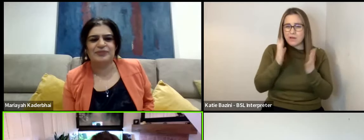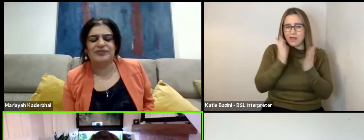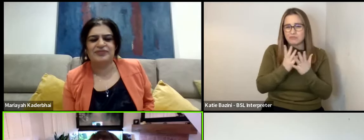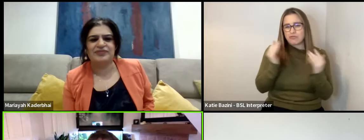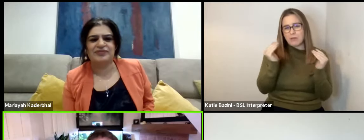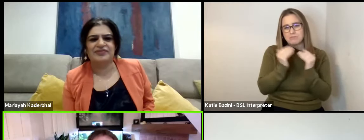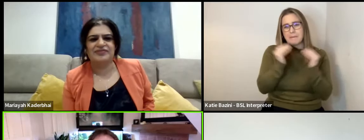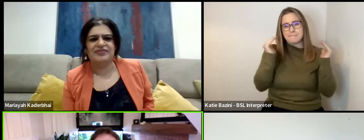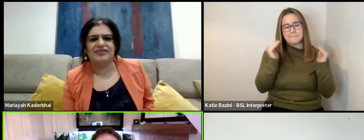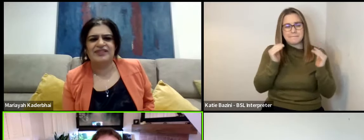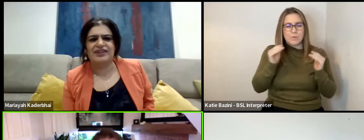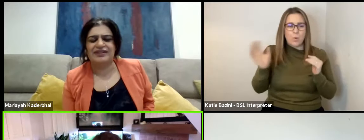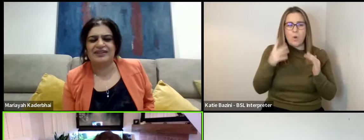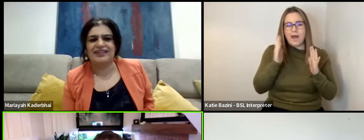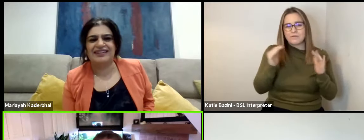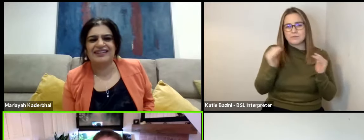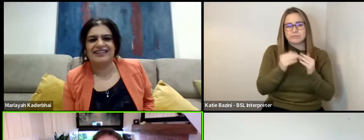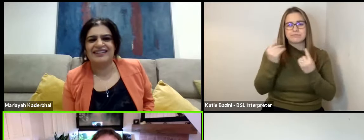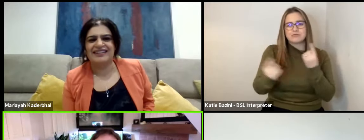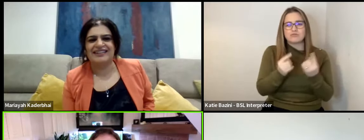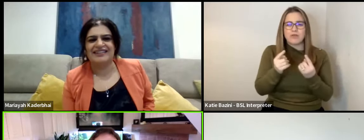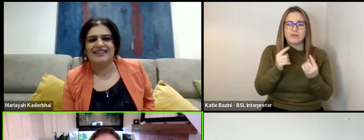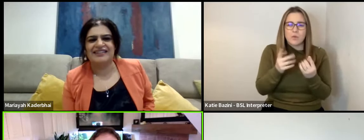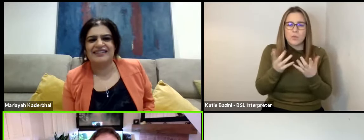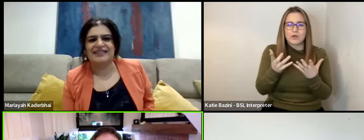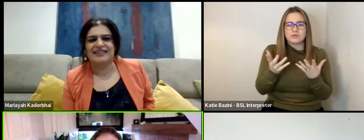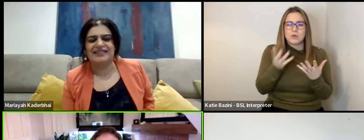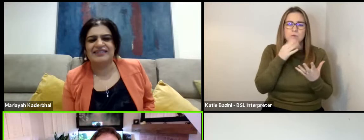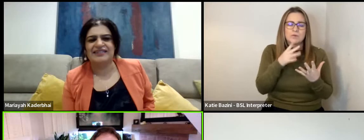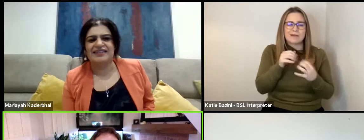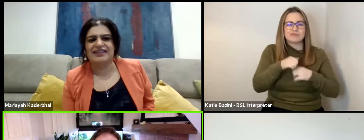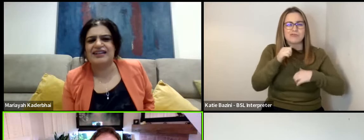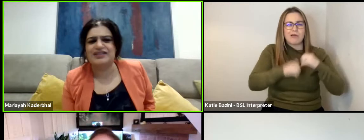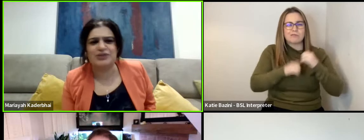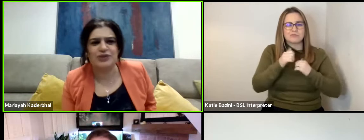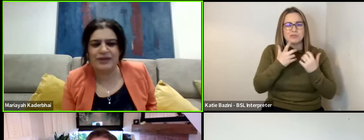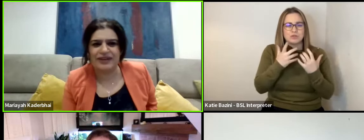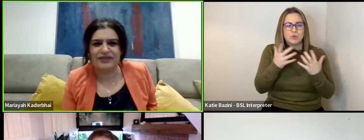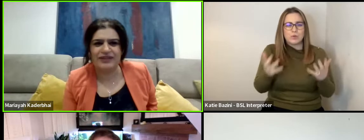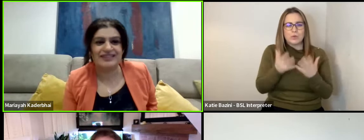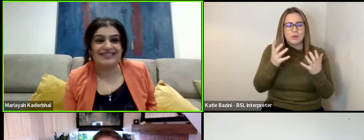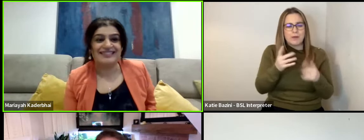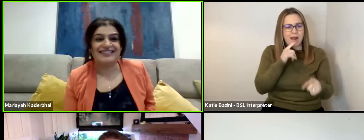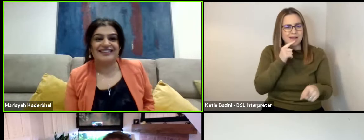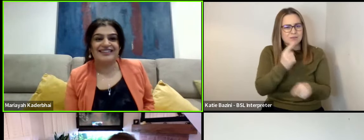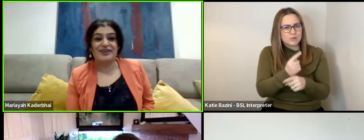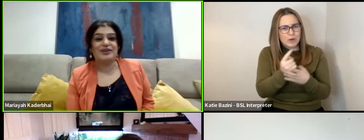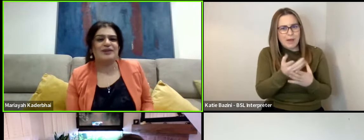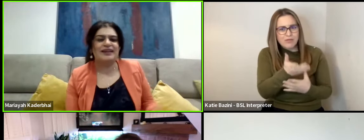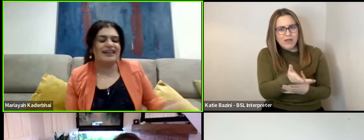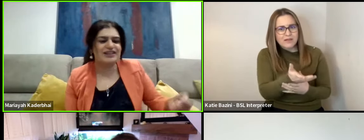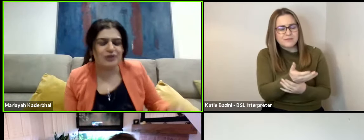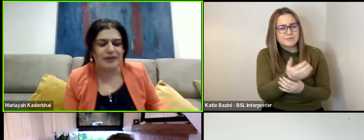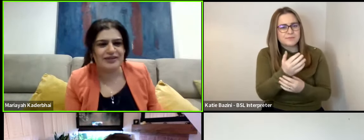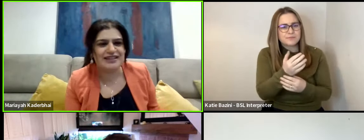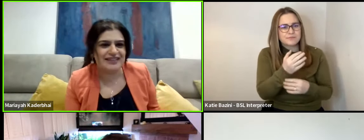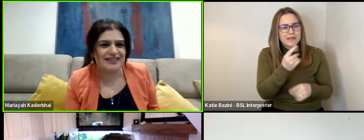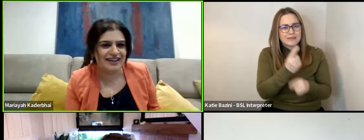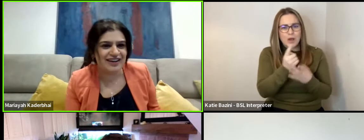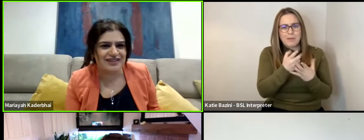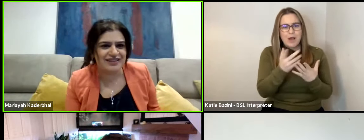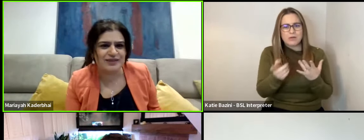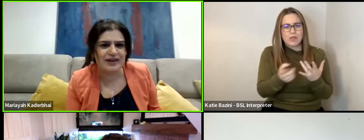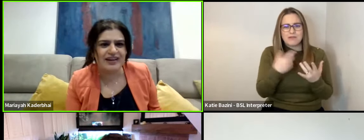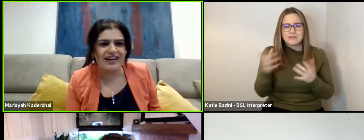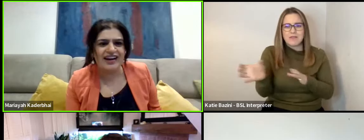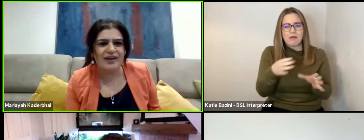a T, really. So then we could play within that structure, do you know what I mean? Let's talk about the rest. Honestly, let's talk about the rest of